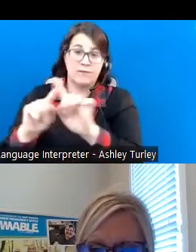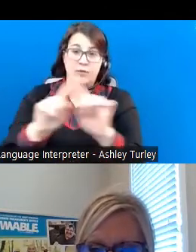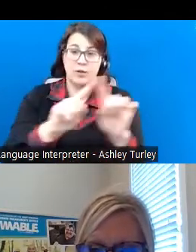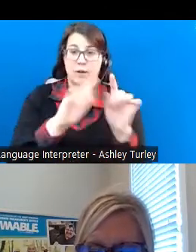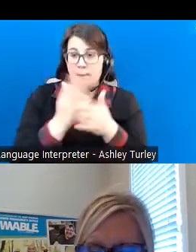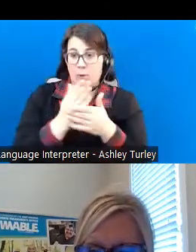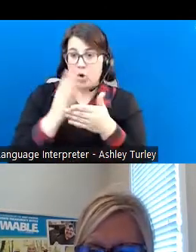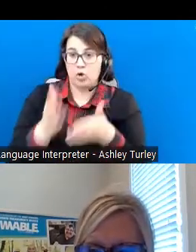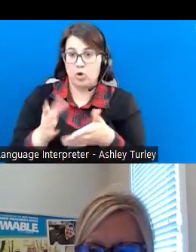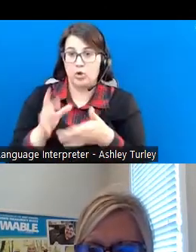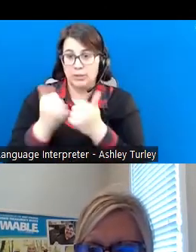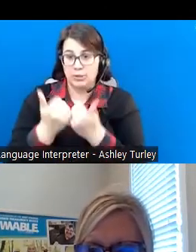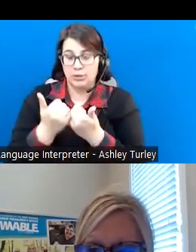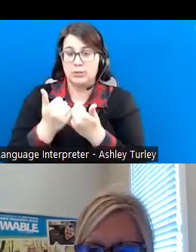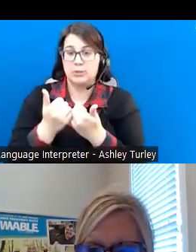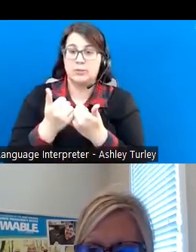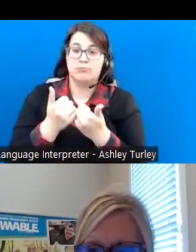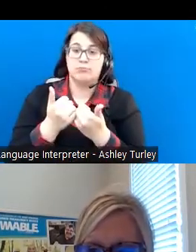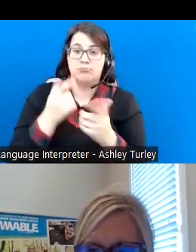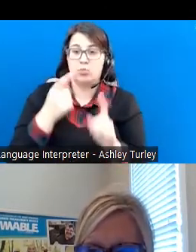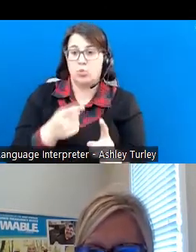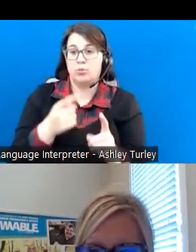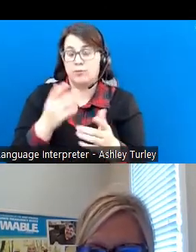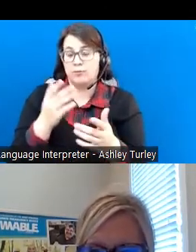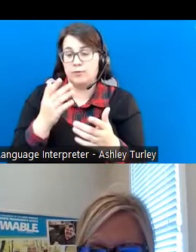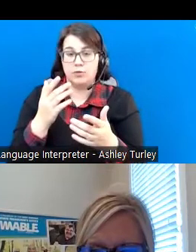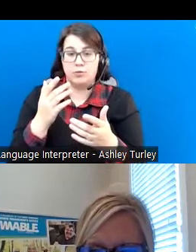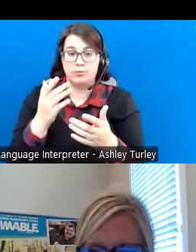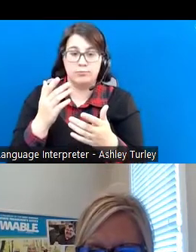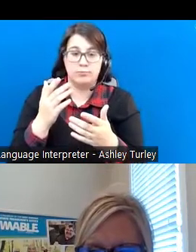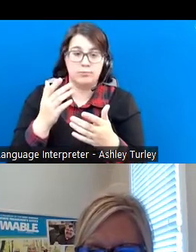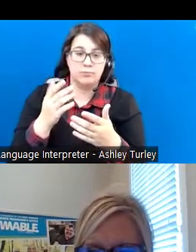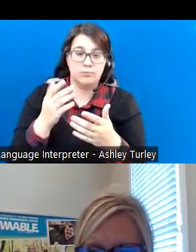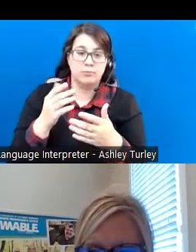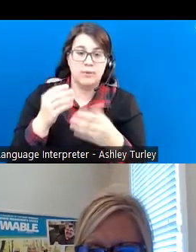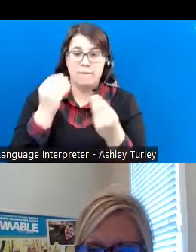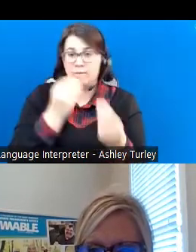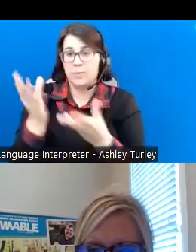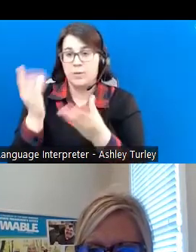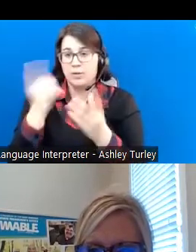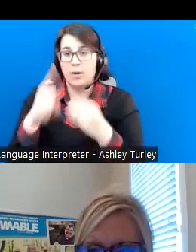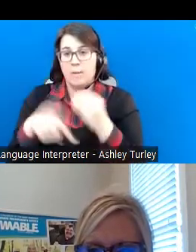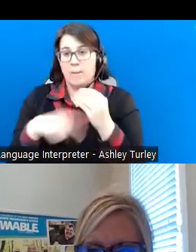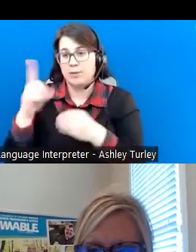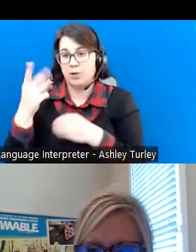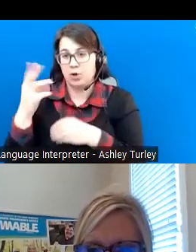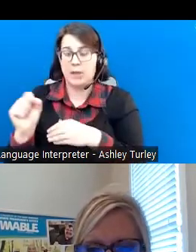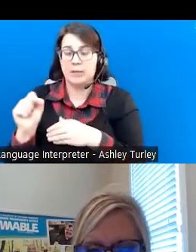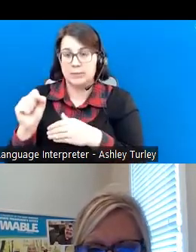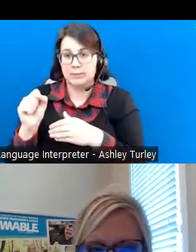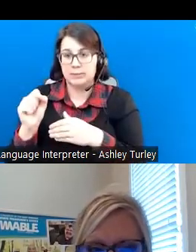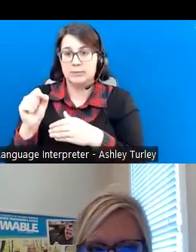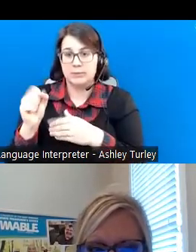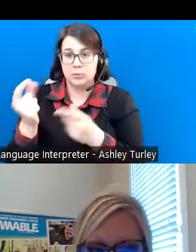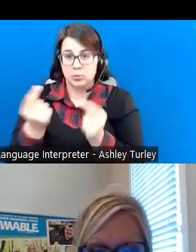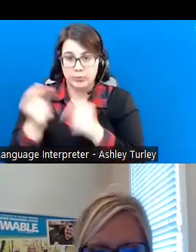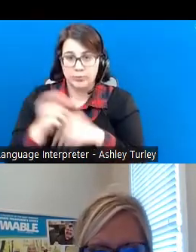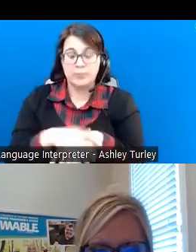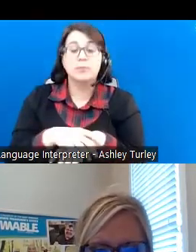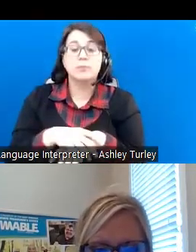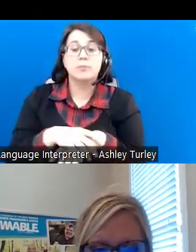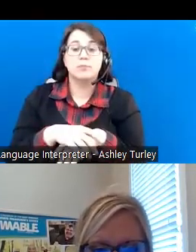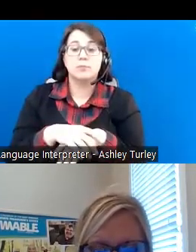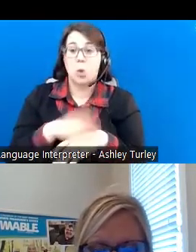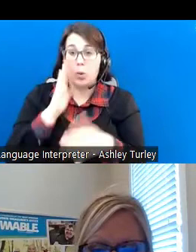to provide information about the services that DRS provides. Rich will share his expertise about these